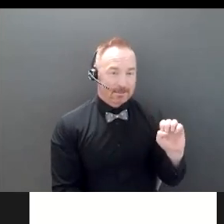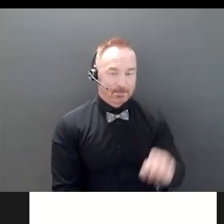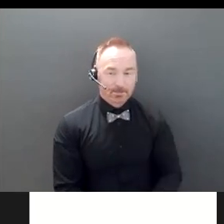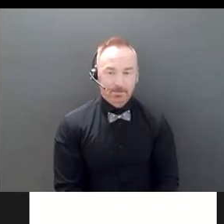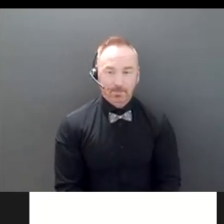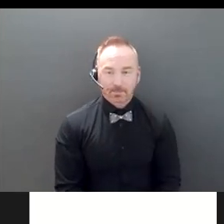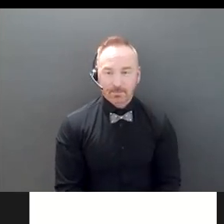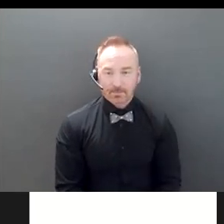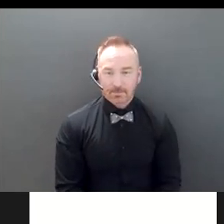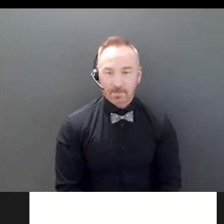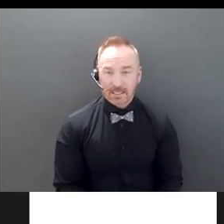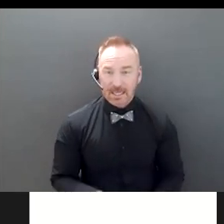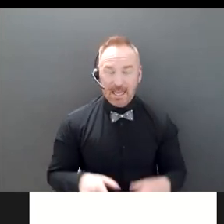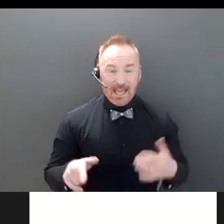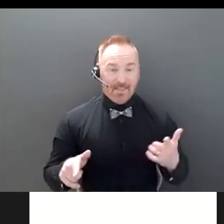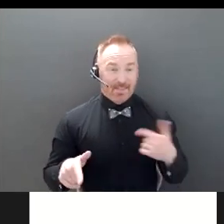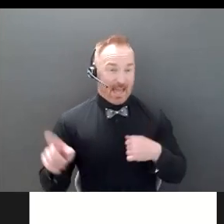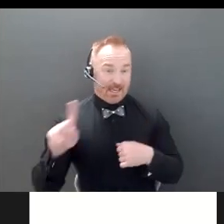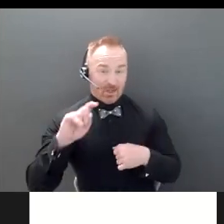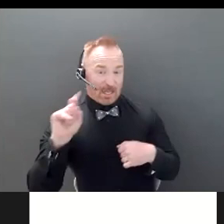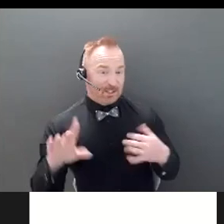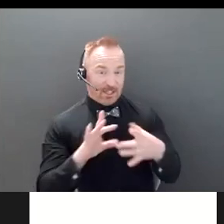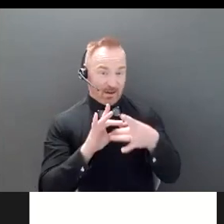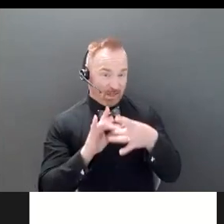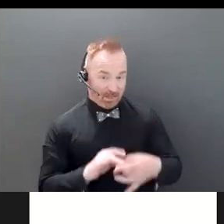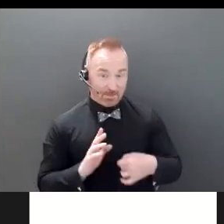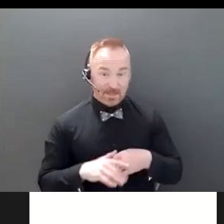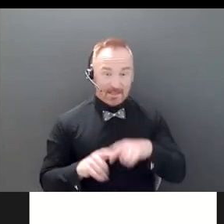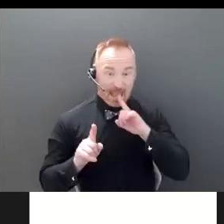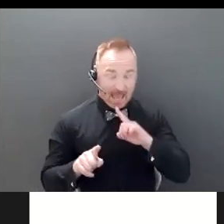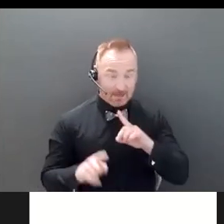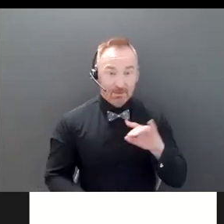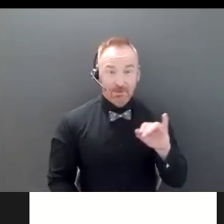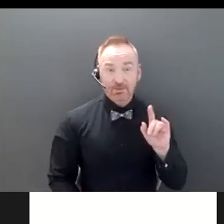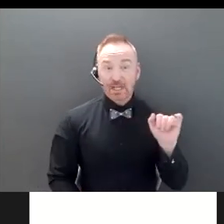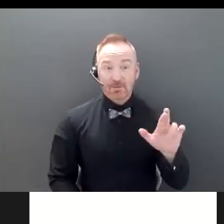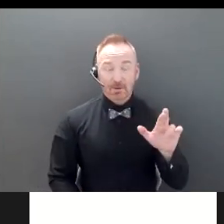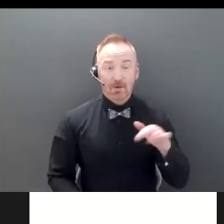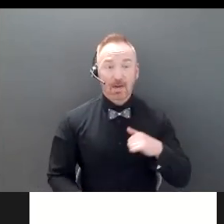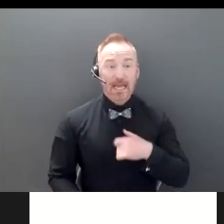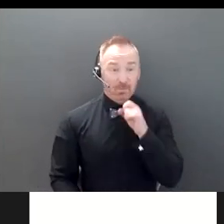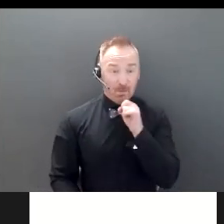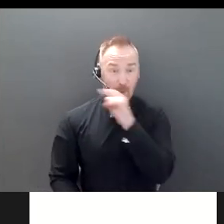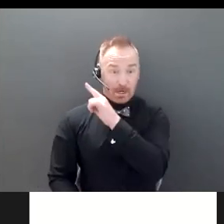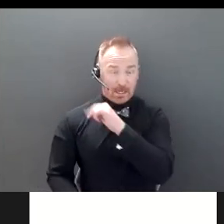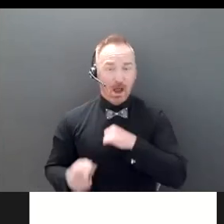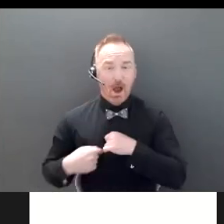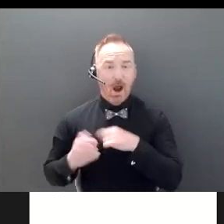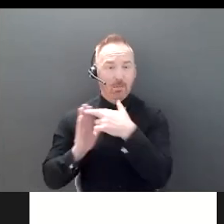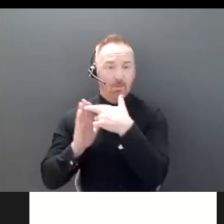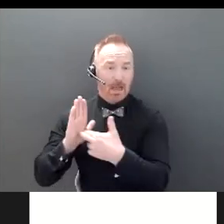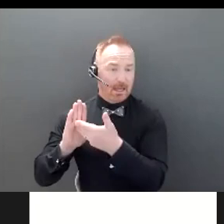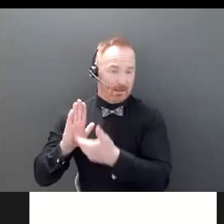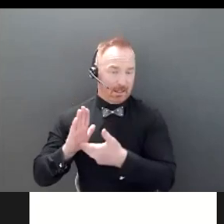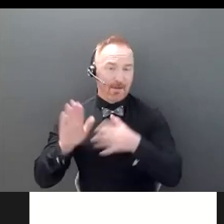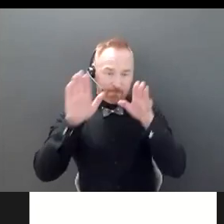Anybody know the answer to that? So, in terms of reporting, you know, our regulations really focus on the trusted contact person, but we do